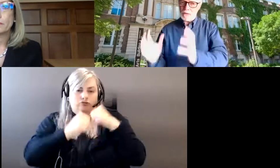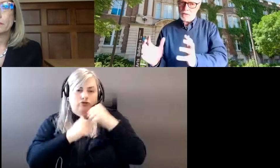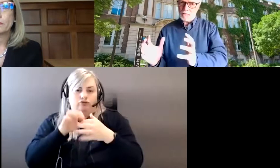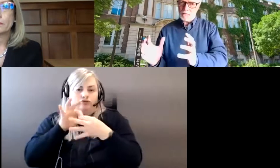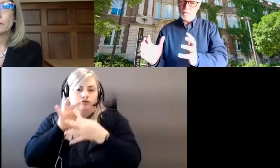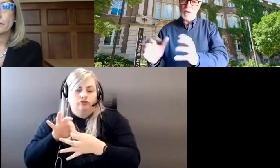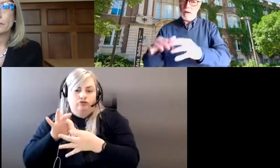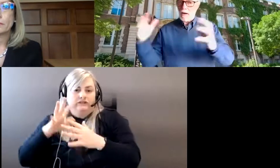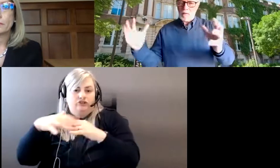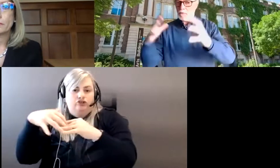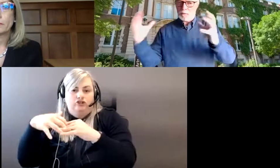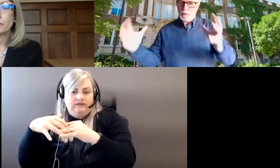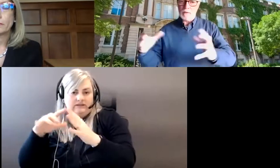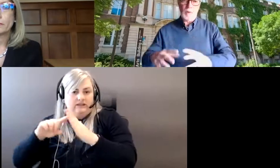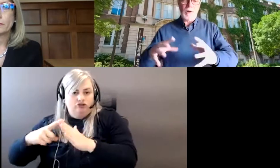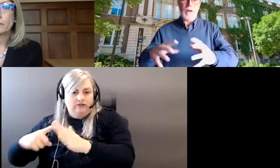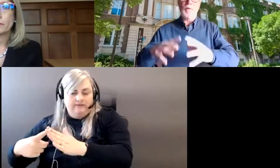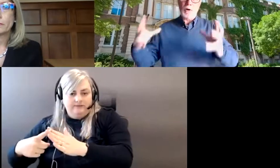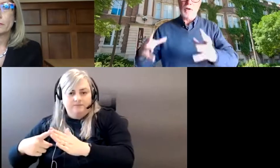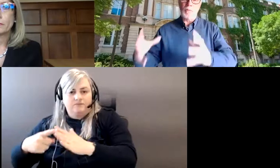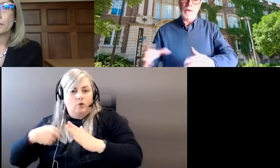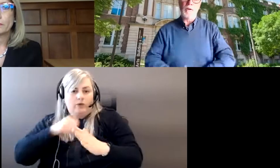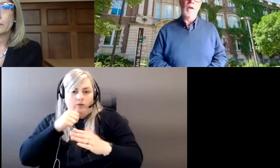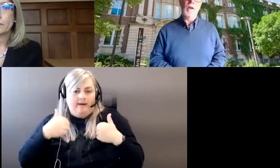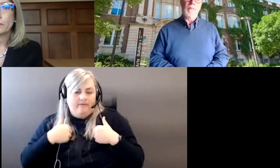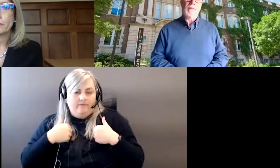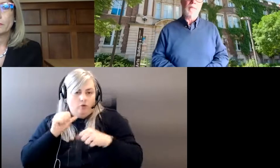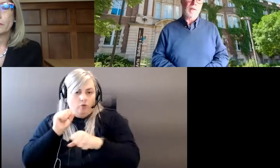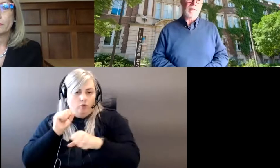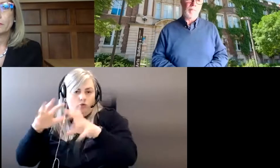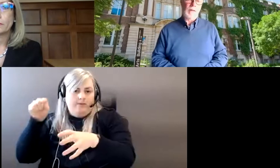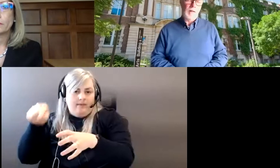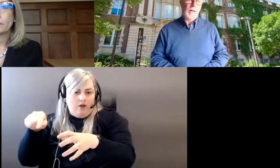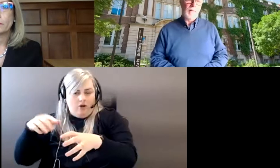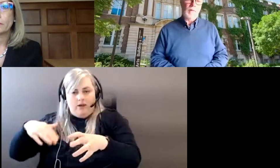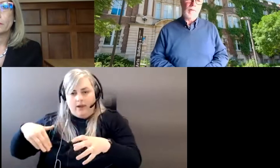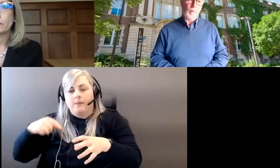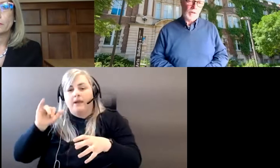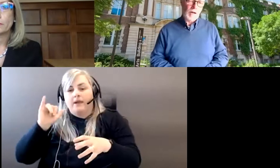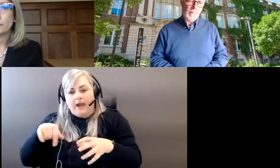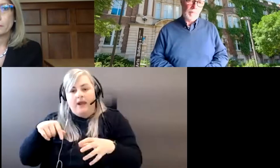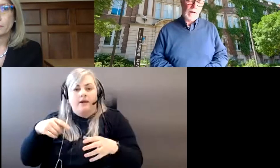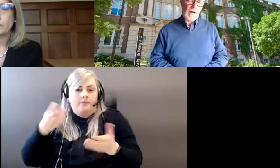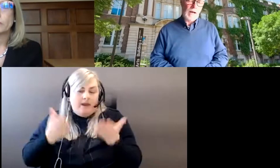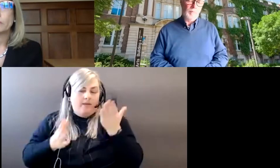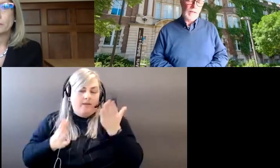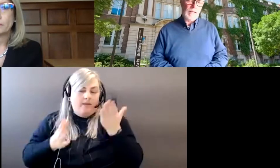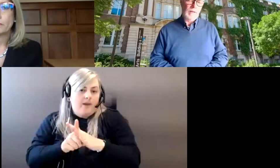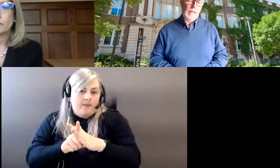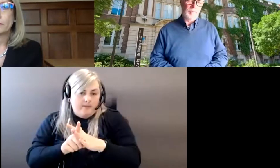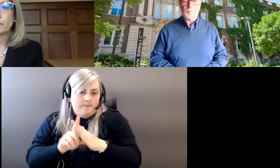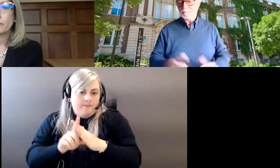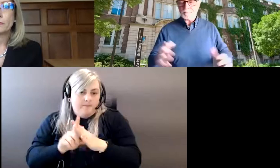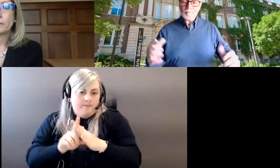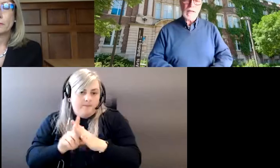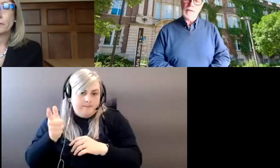initiatives, uh, front. So we don't have a working group there, but that may be something that, that will come up, um, in the,